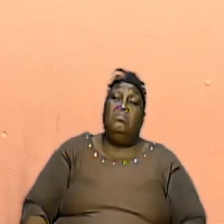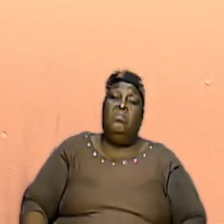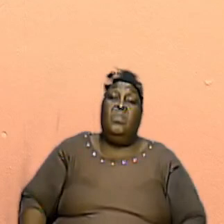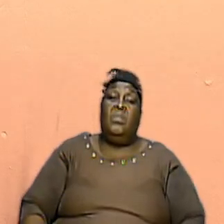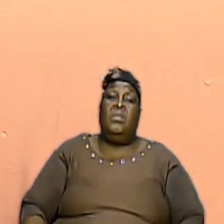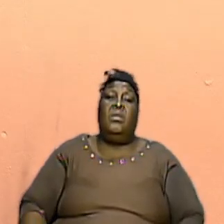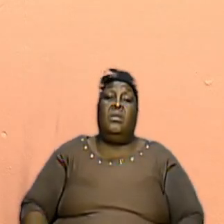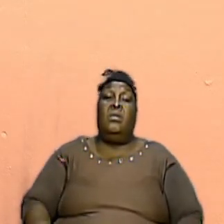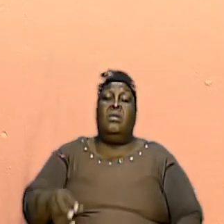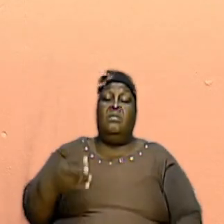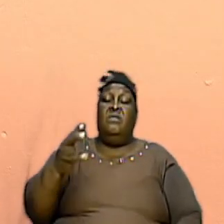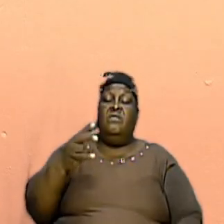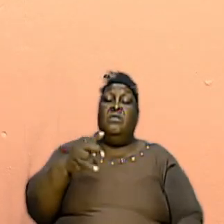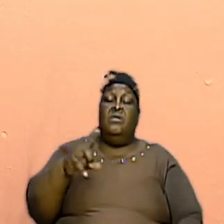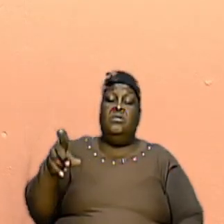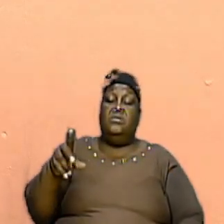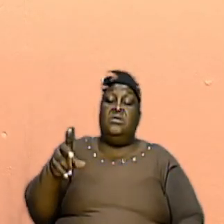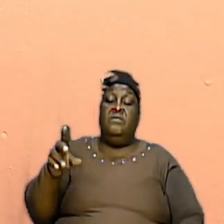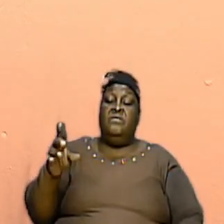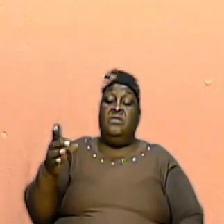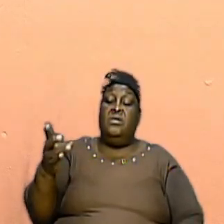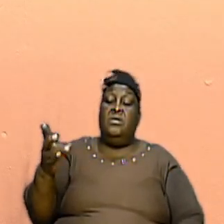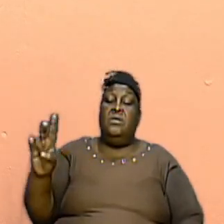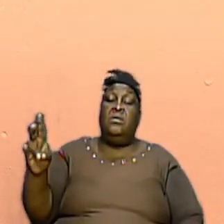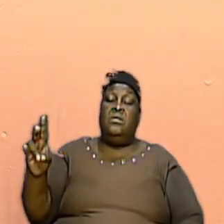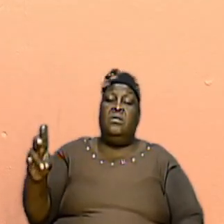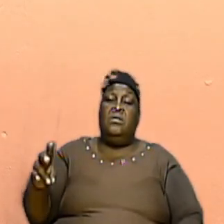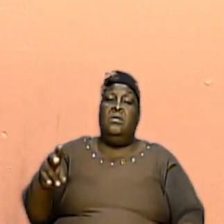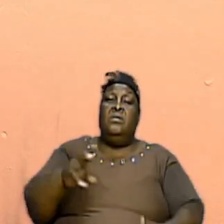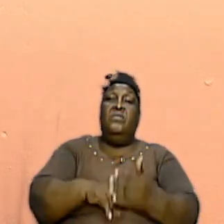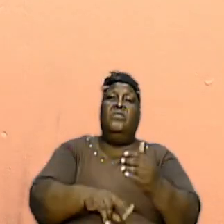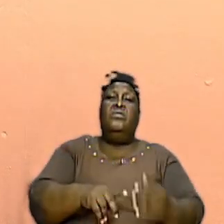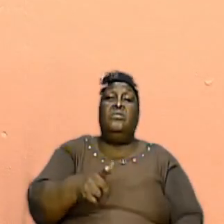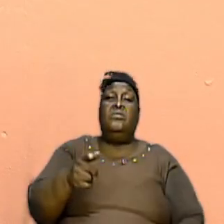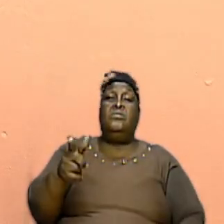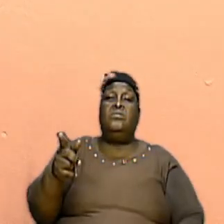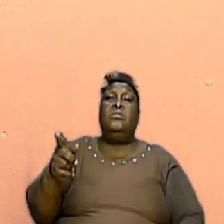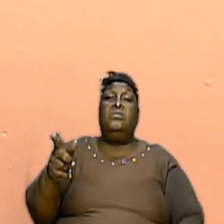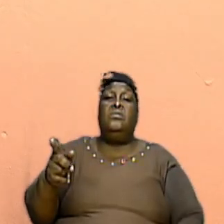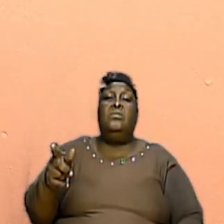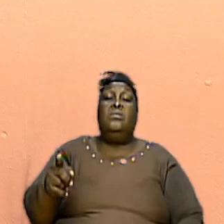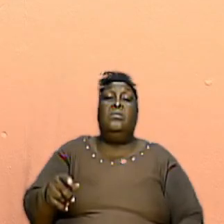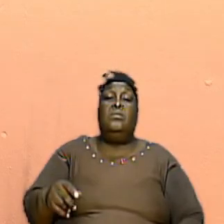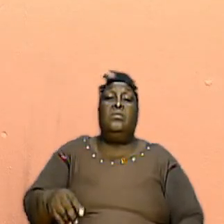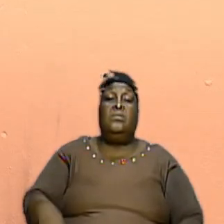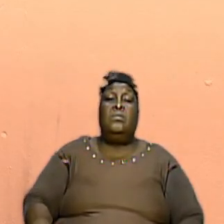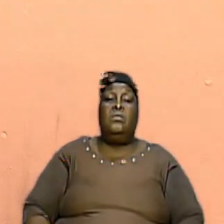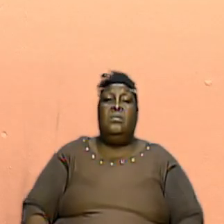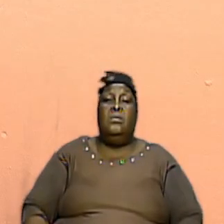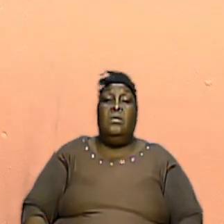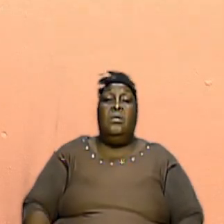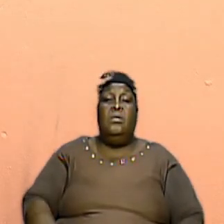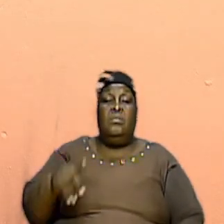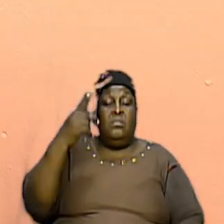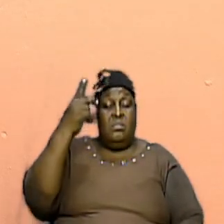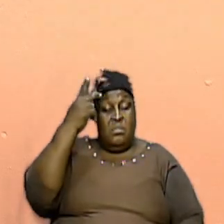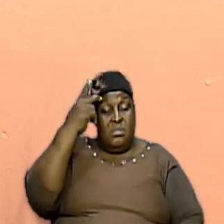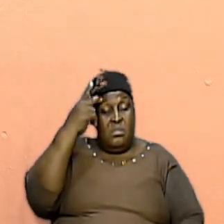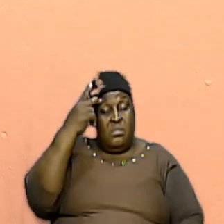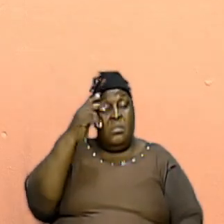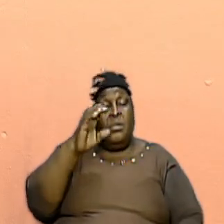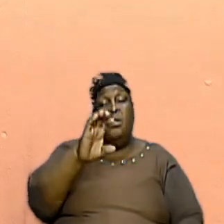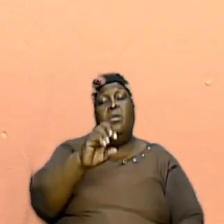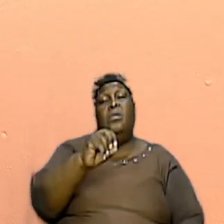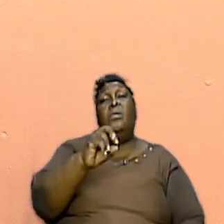15 To 17 And Also Verse 21 And Finally The Apostle Paul Also Spoke To The